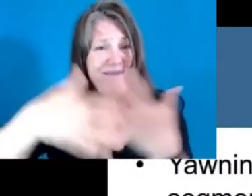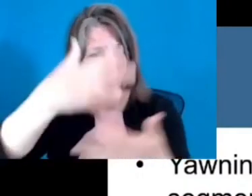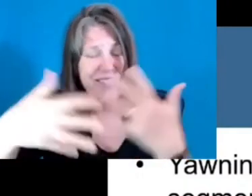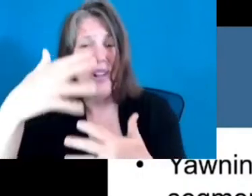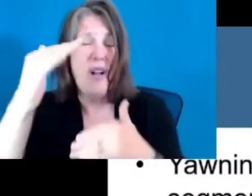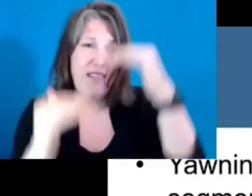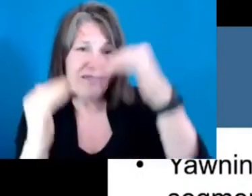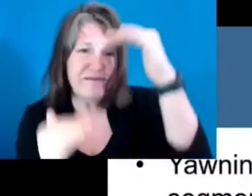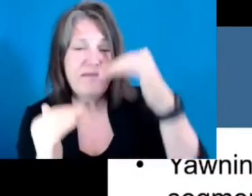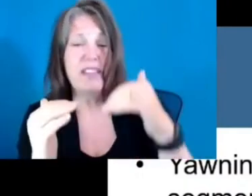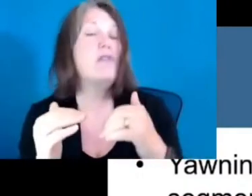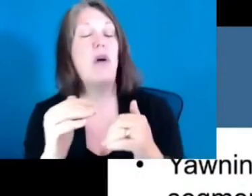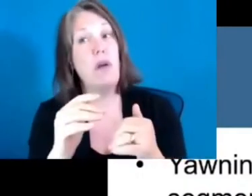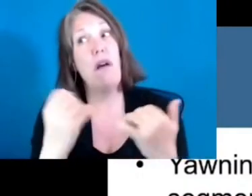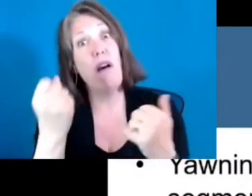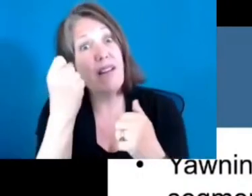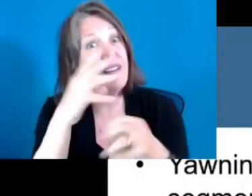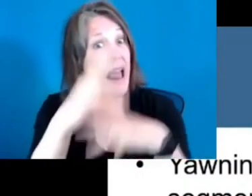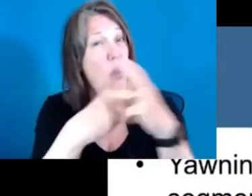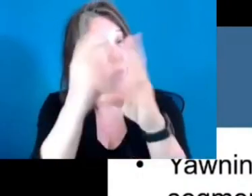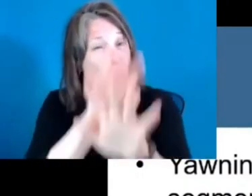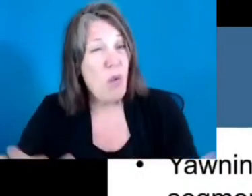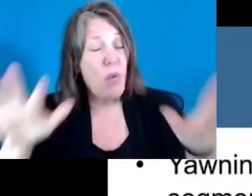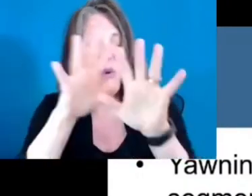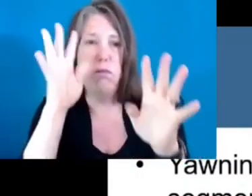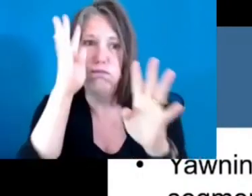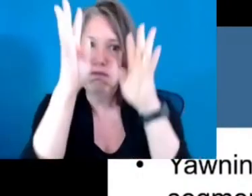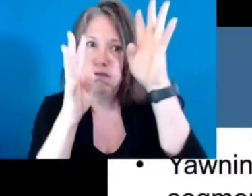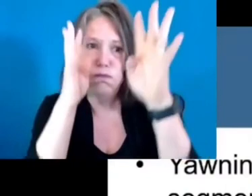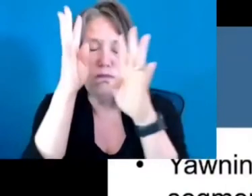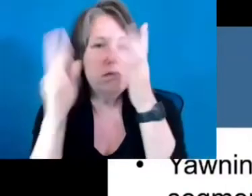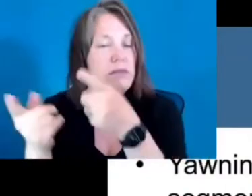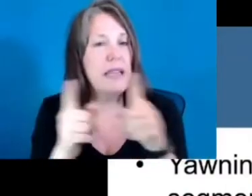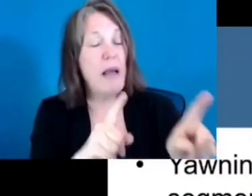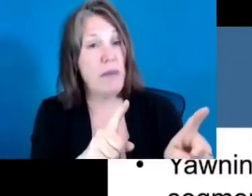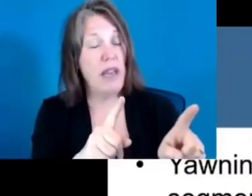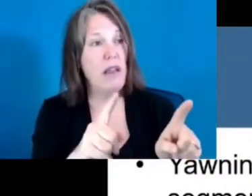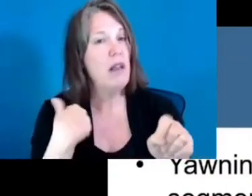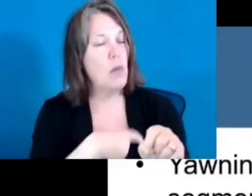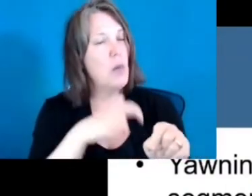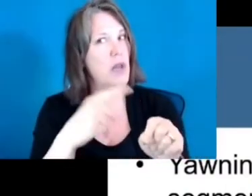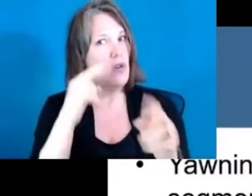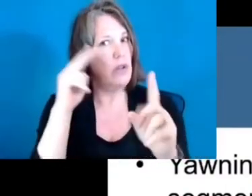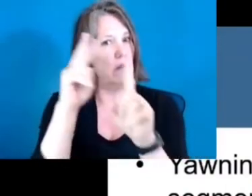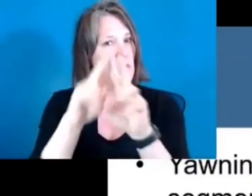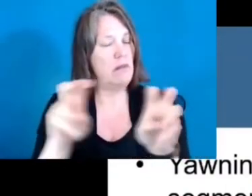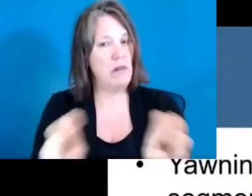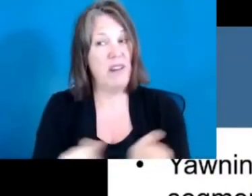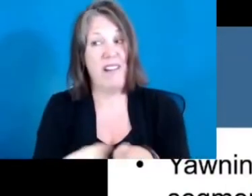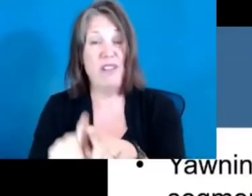as we also think about how to mobilize governments to take advantage of what is being learned.